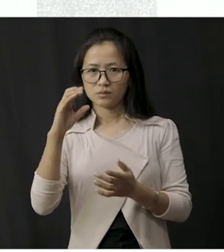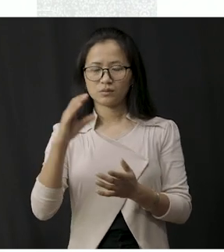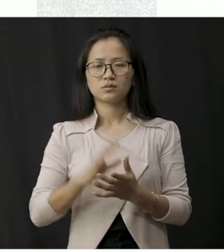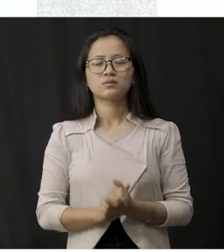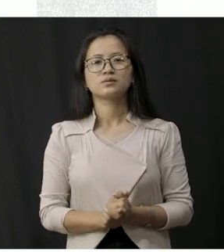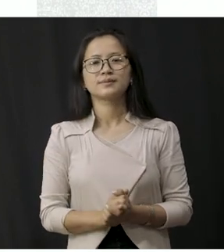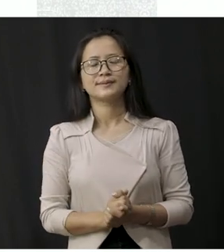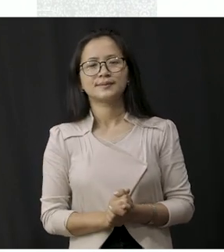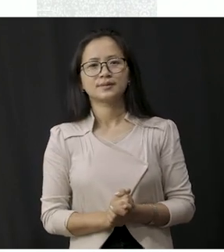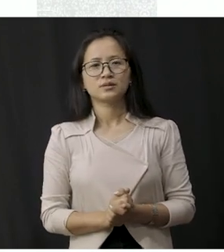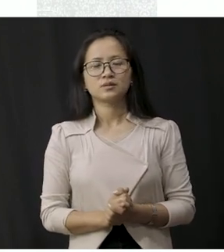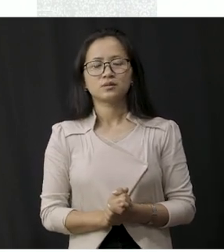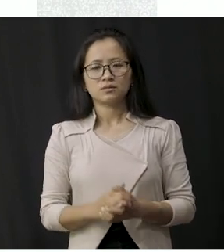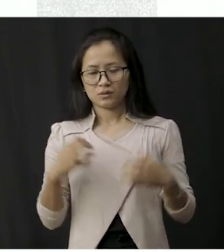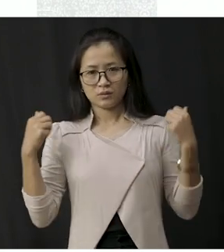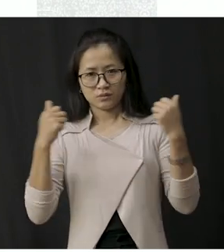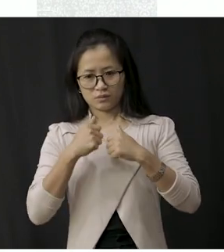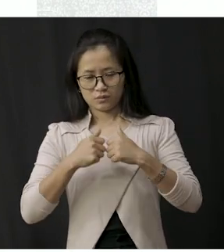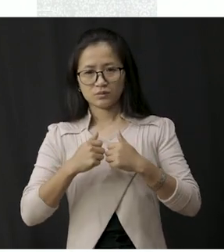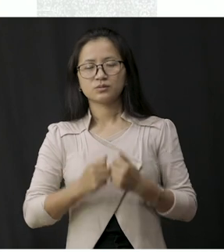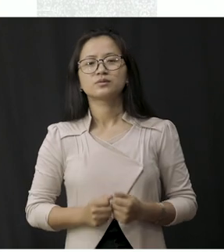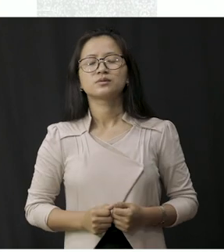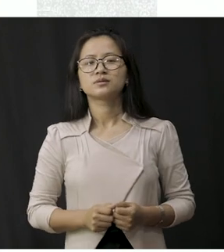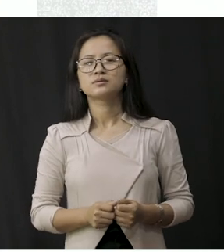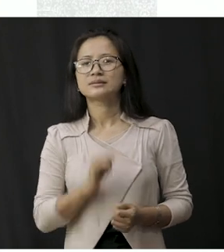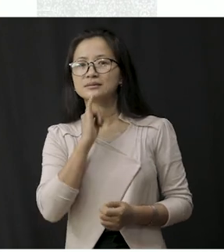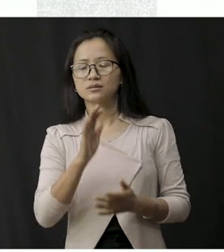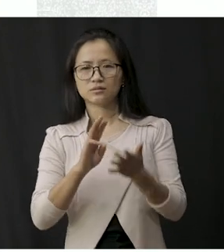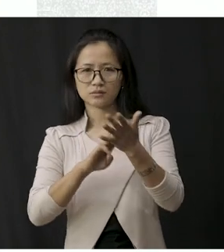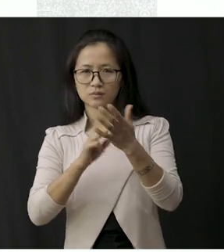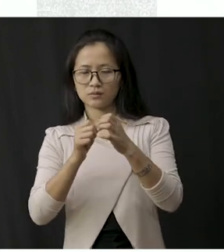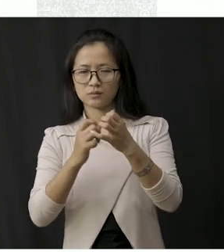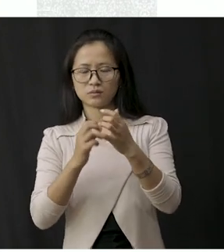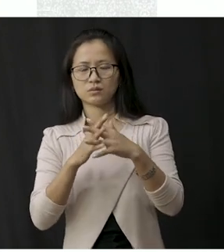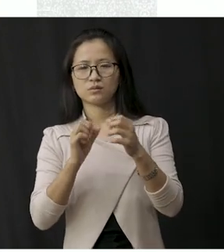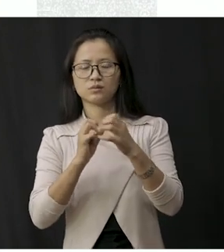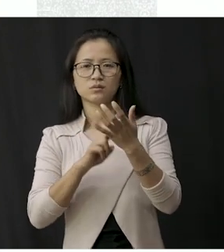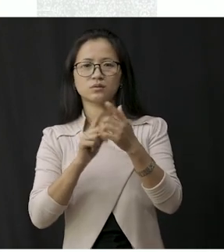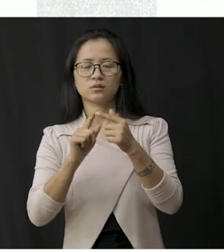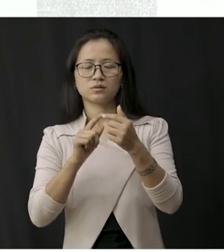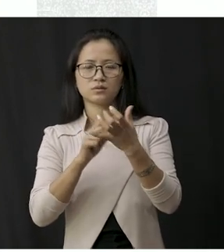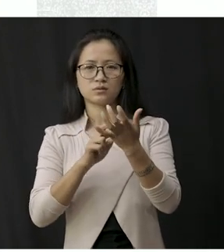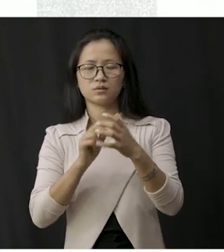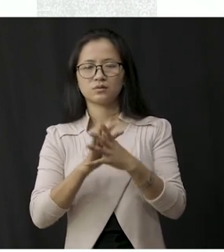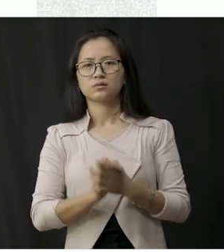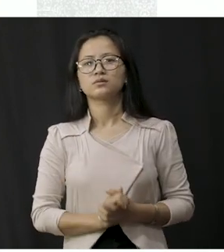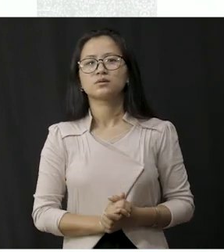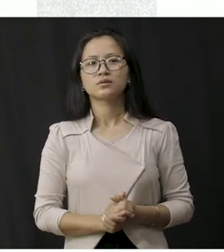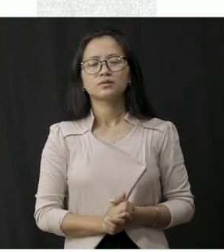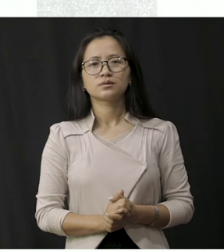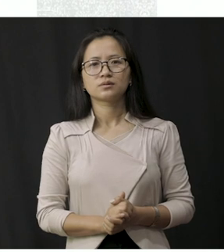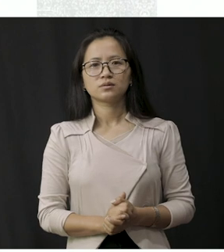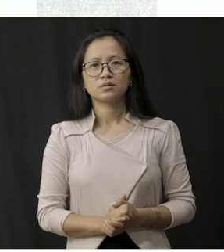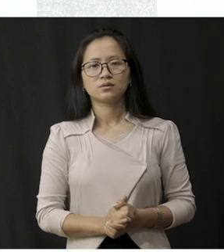clothes so this is a woolen sweater the sweater that your friend is wearing is a woolen sweater so here this